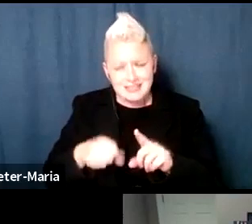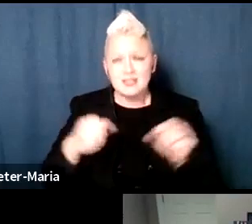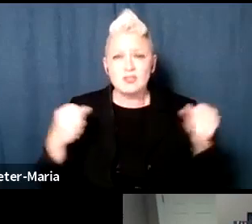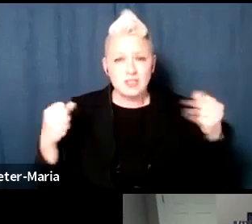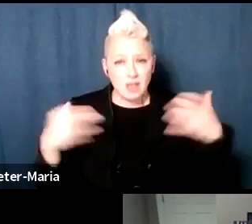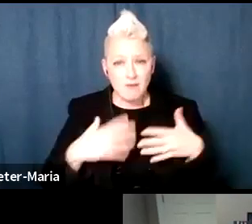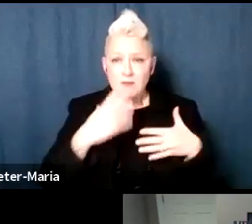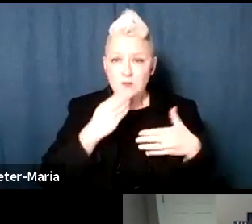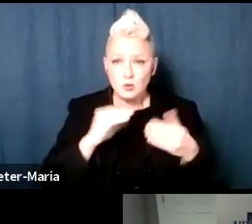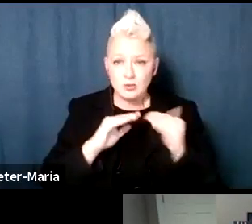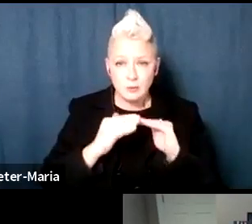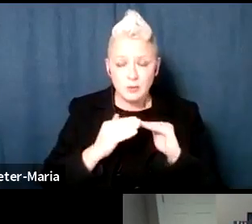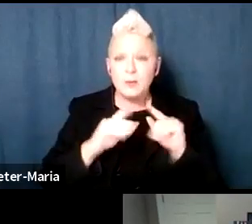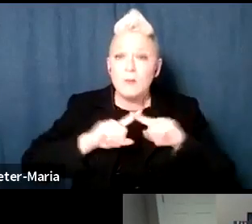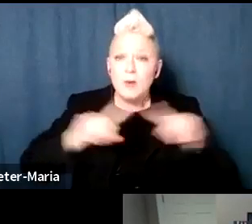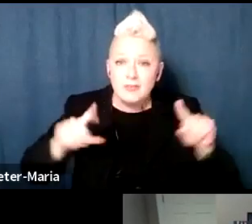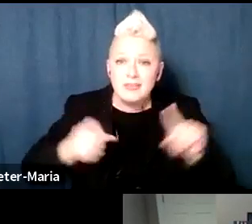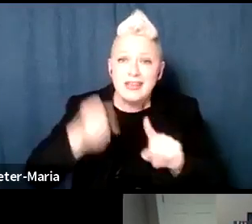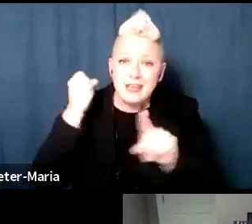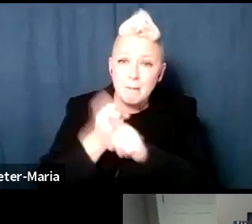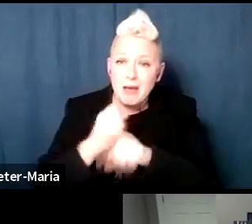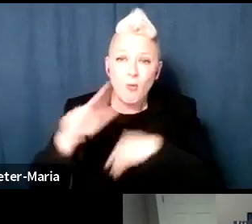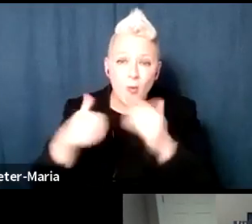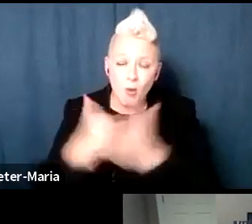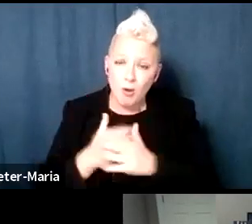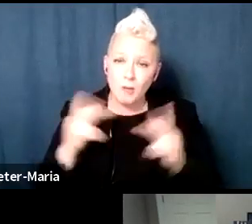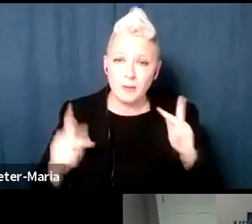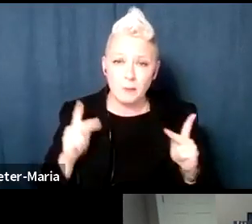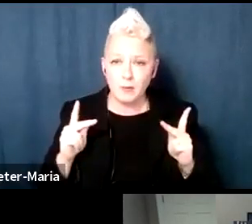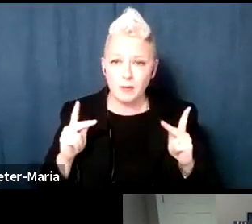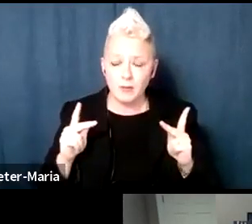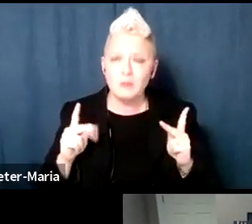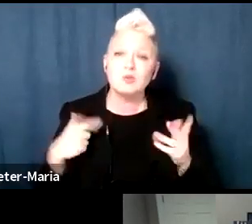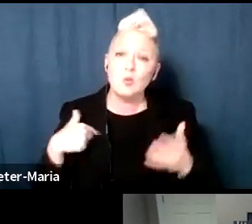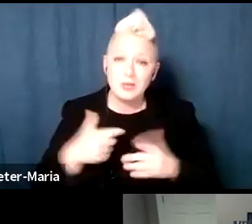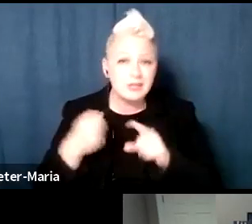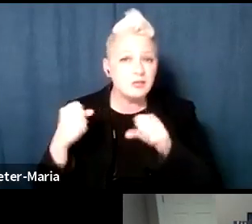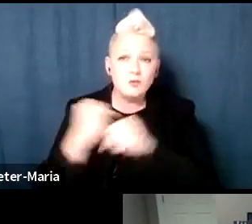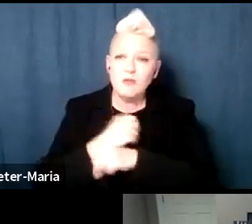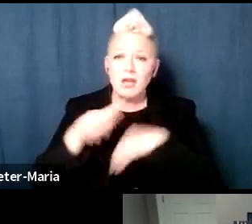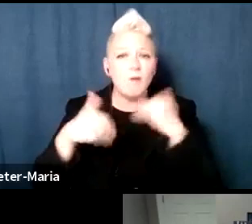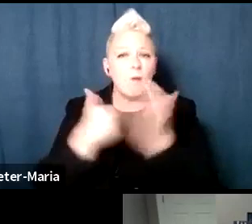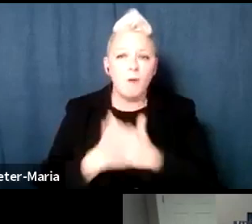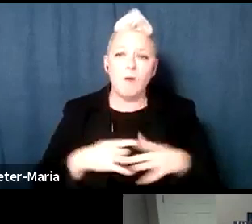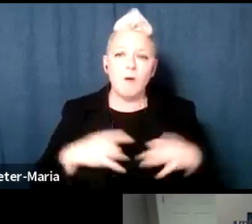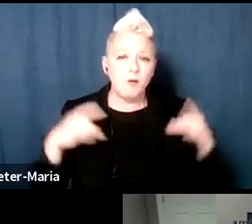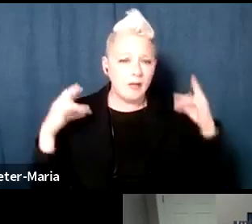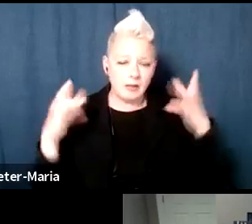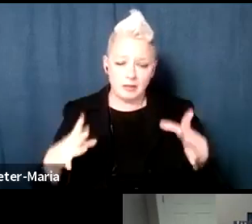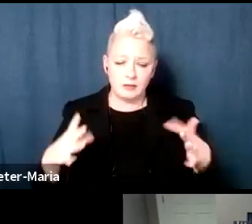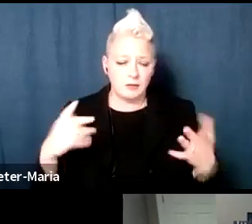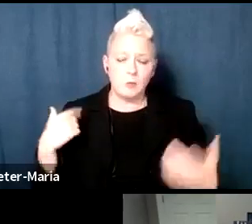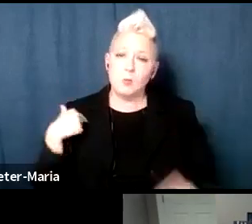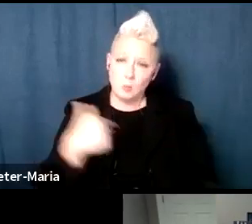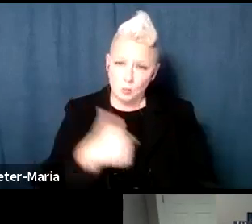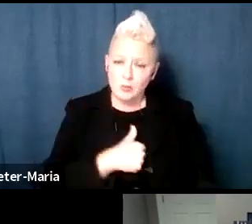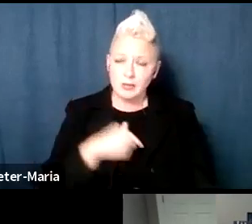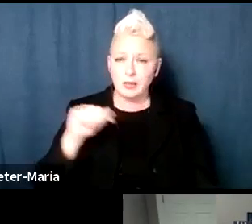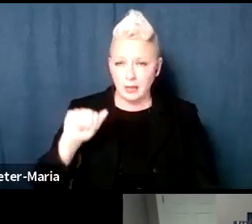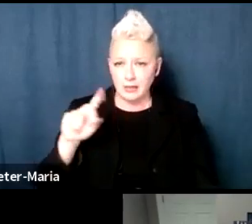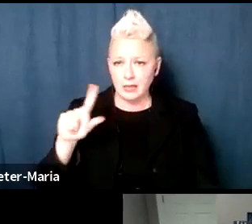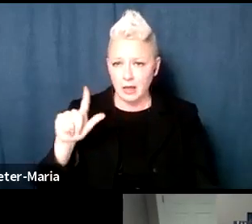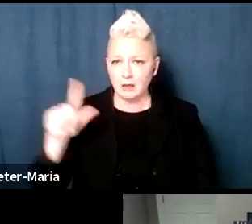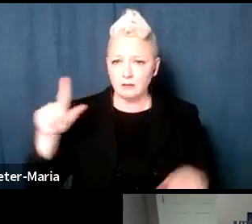is, and it's what you were saying before, we need to fight all forms of hate. That's always what ADL has done. Because